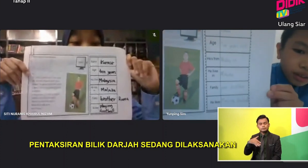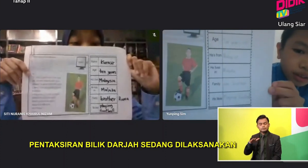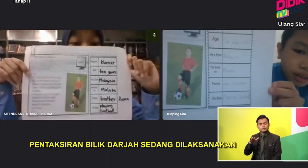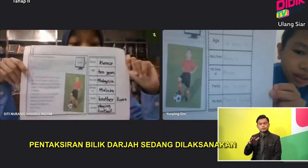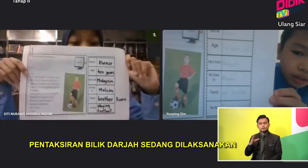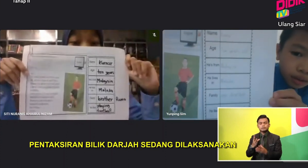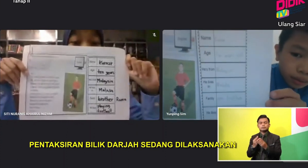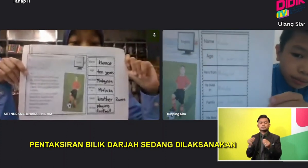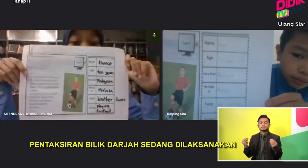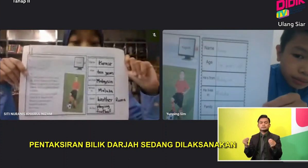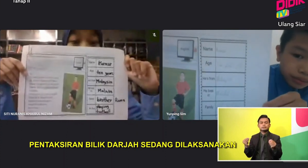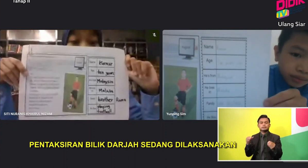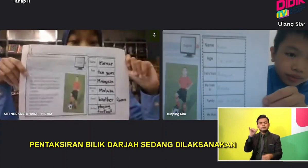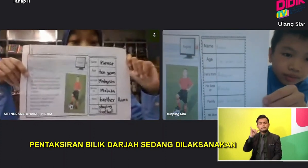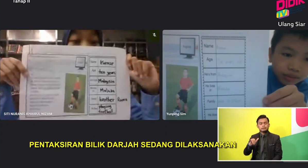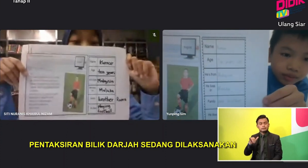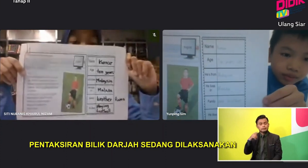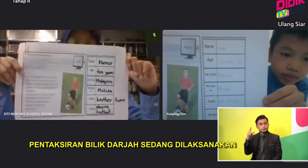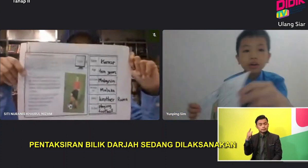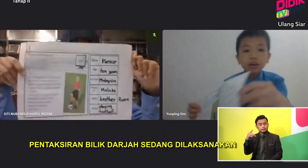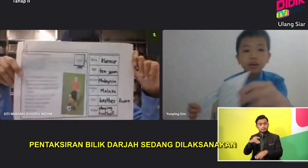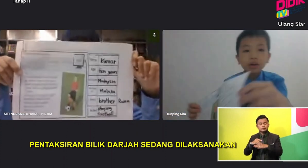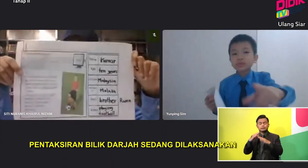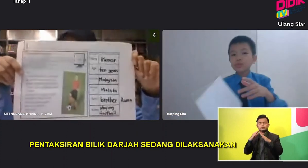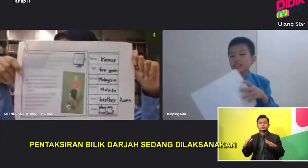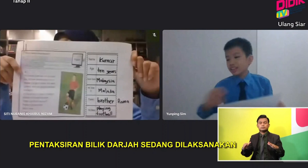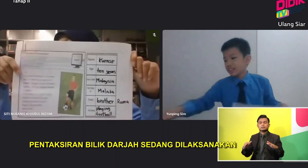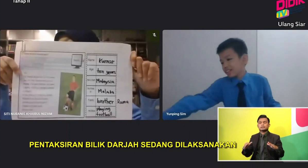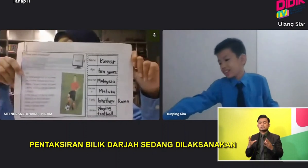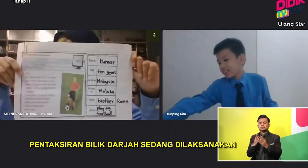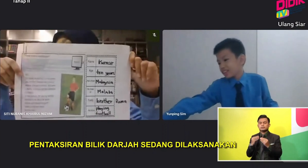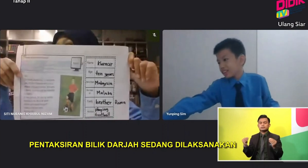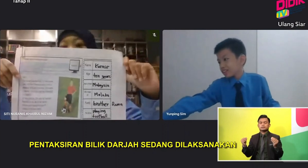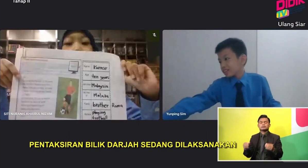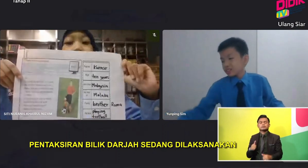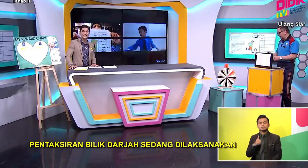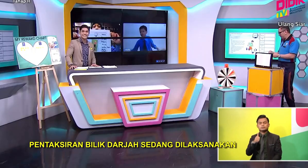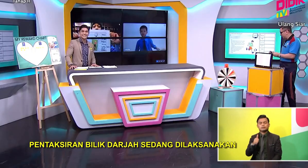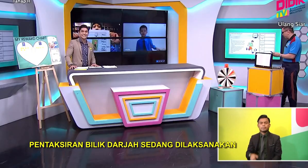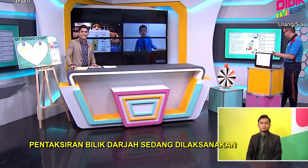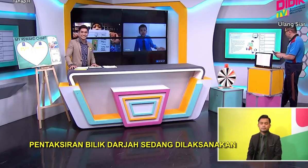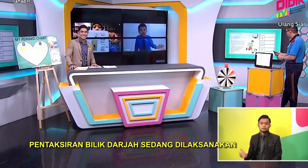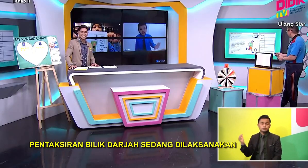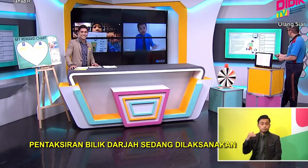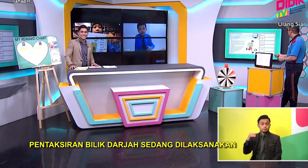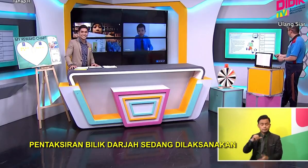Home As Well I'm Sure You Are Doing This Let's Check The Answers Yes Right Okay Let's Check Together